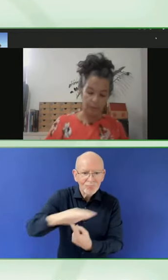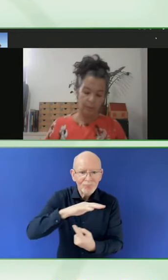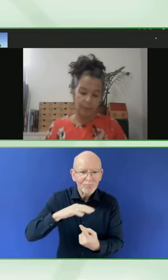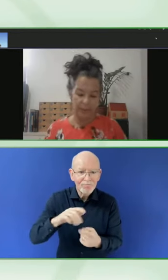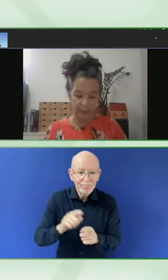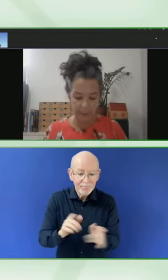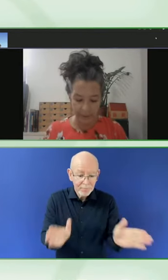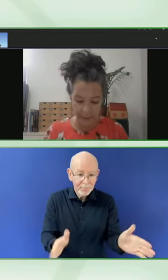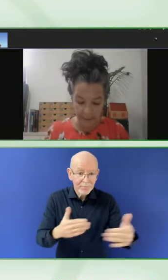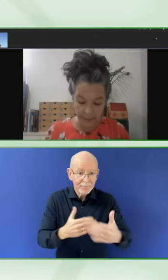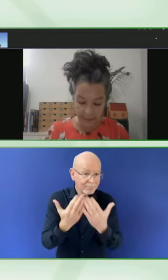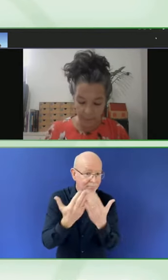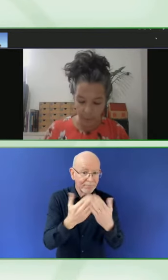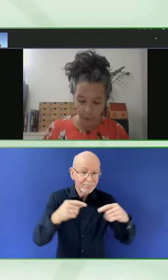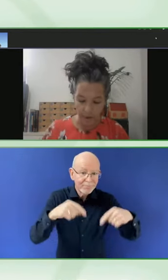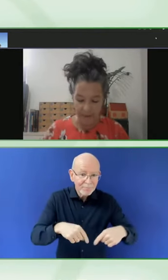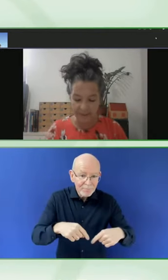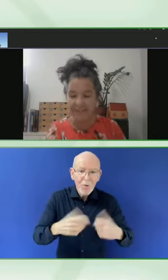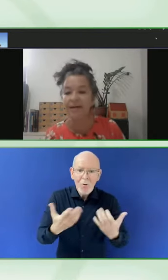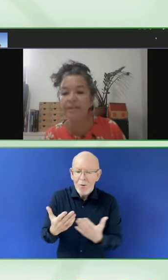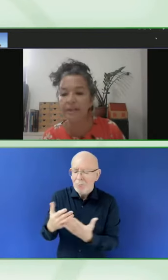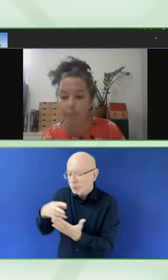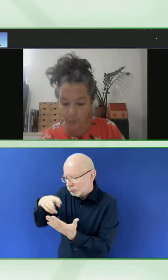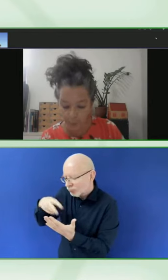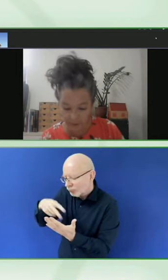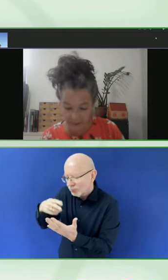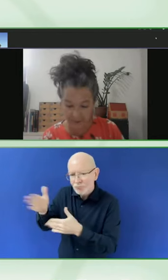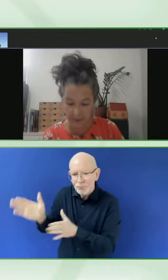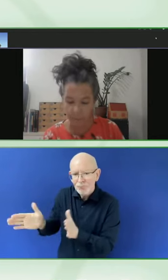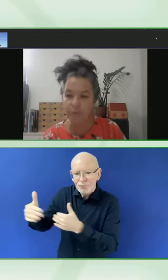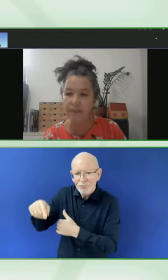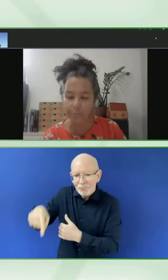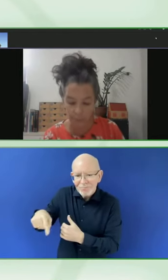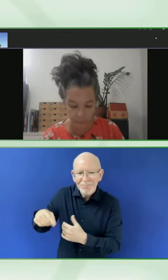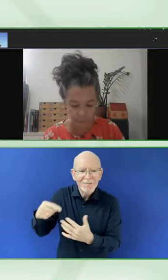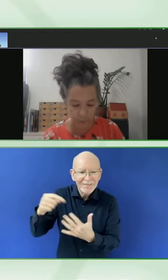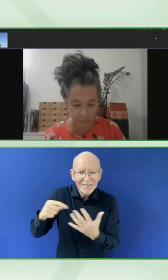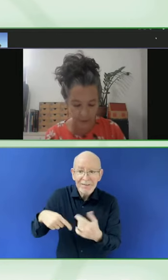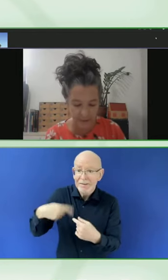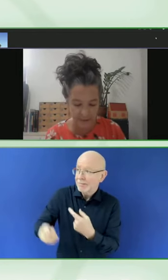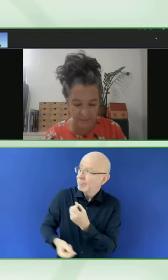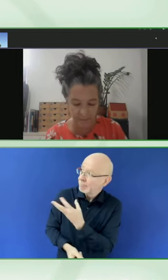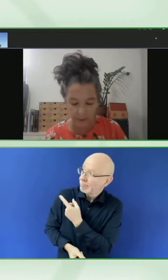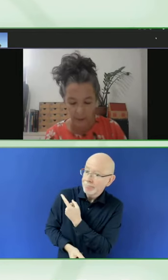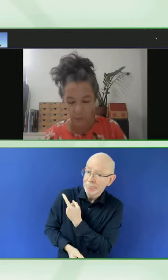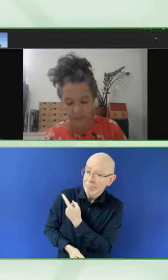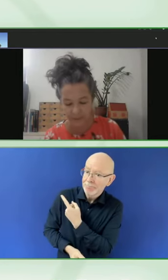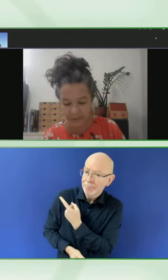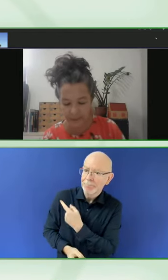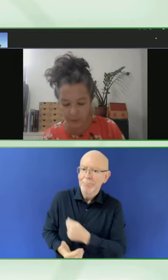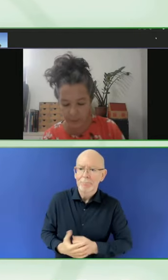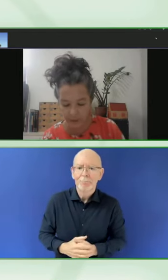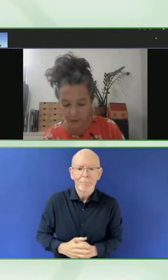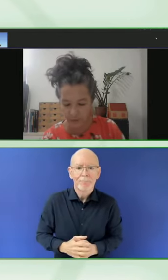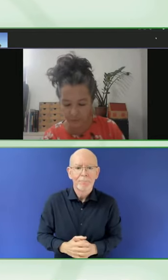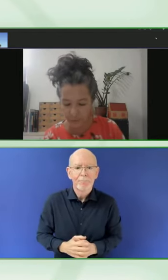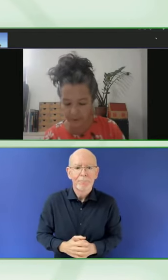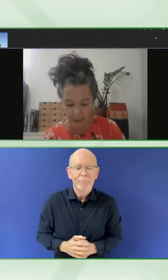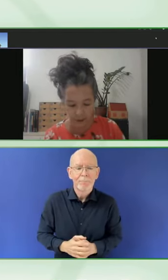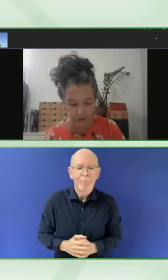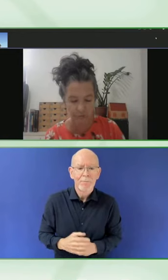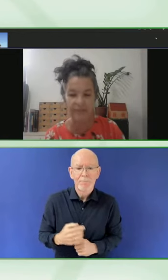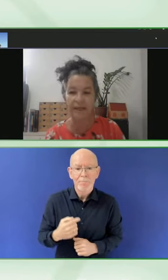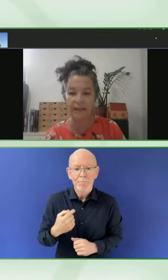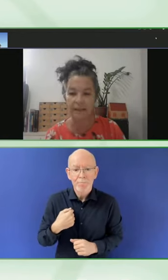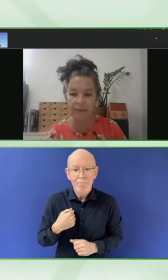We created more than 70 books in multiple formats with a series of